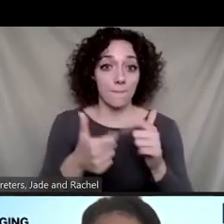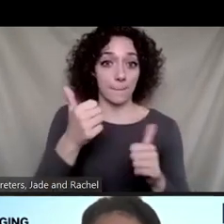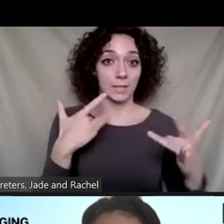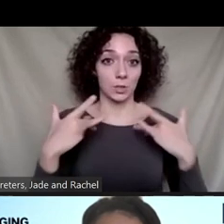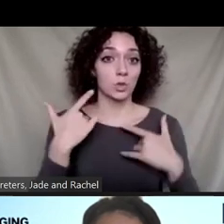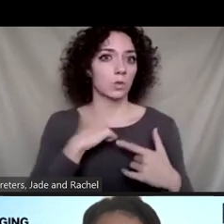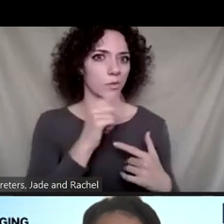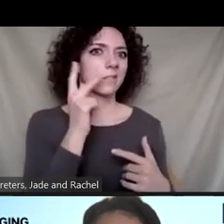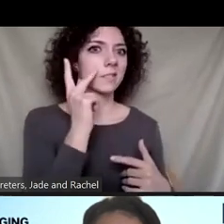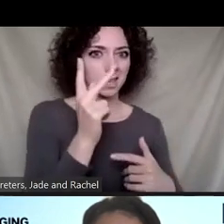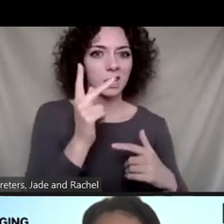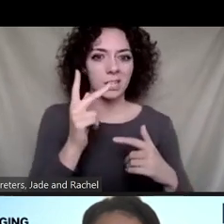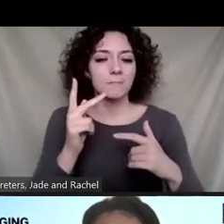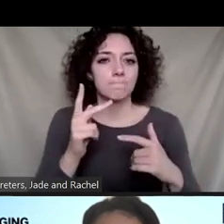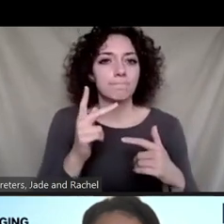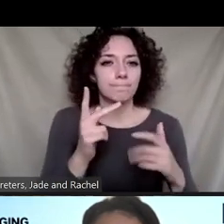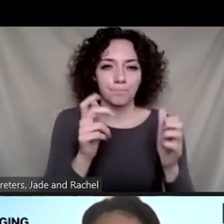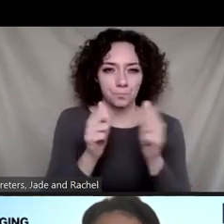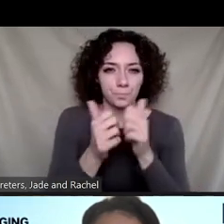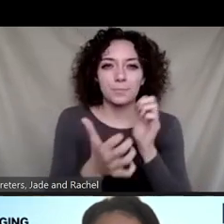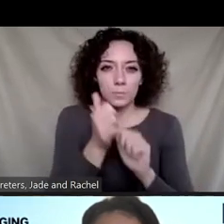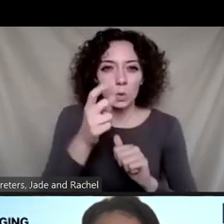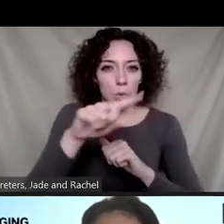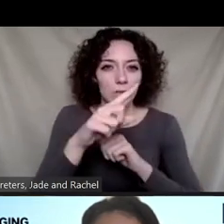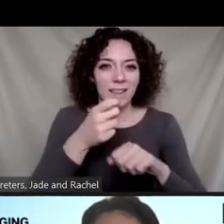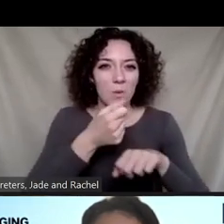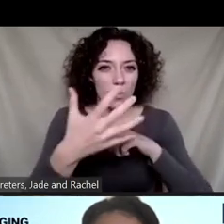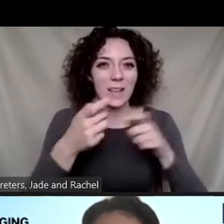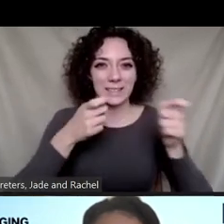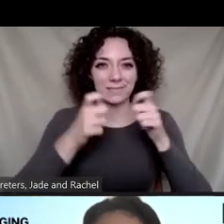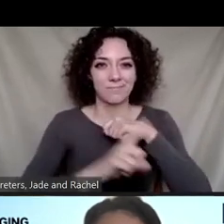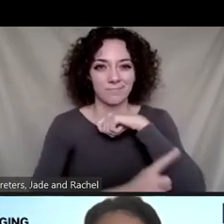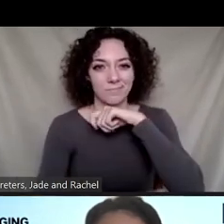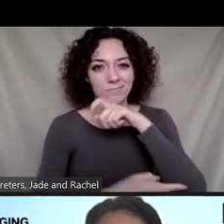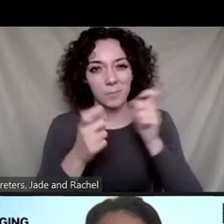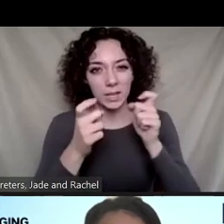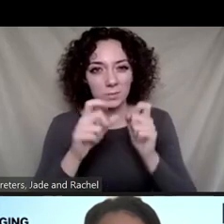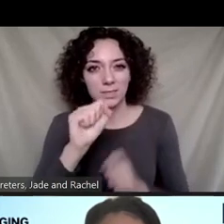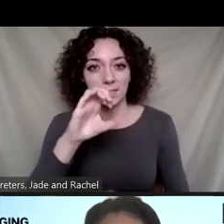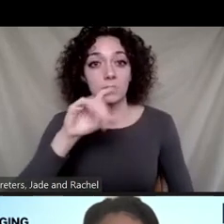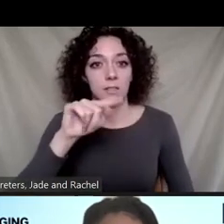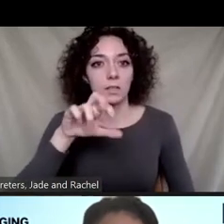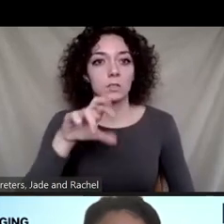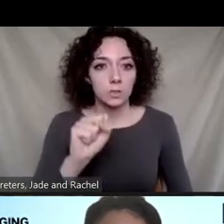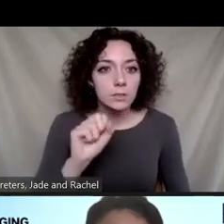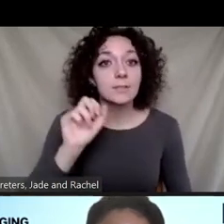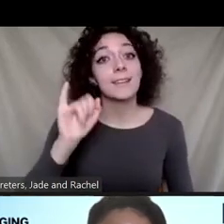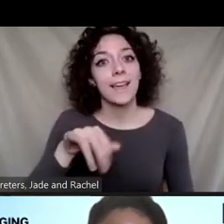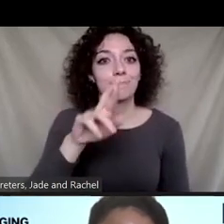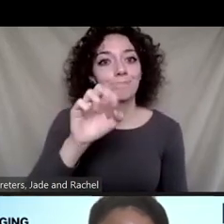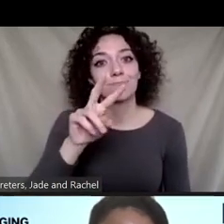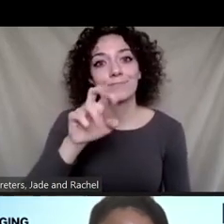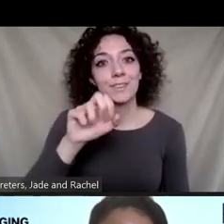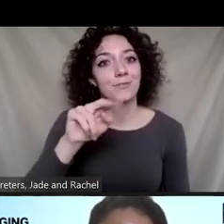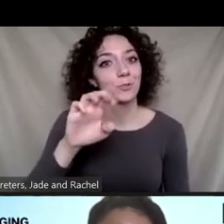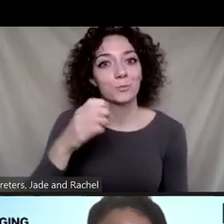the different. Dr. Most of the waste management sectors is reduction in the revenue because of the